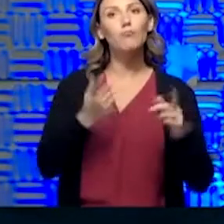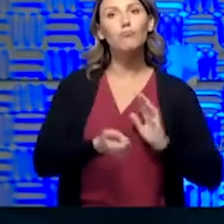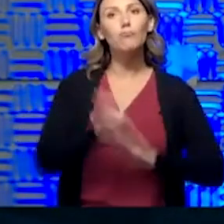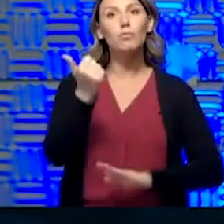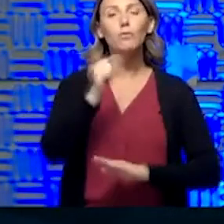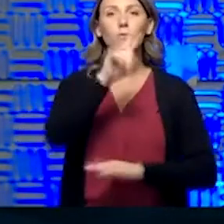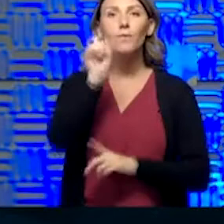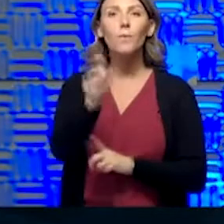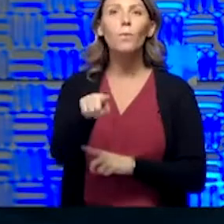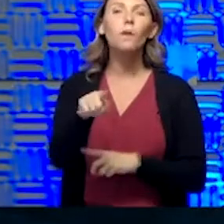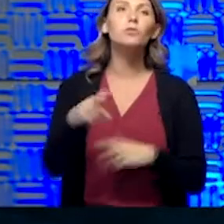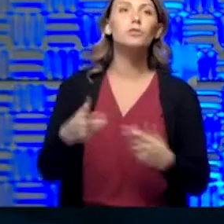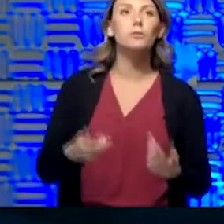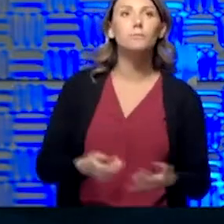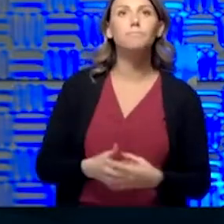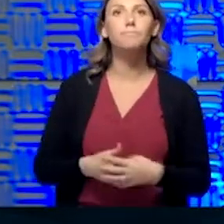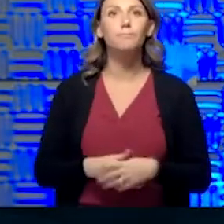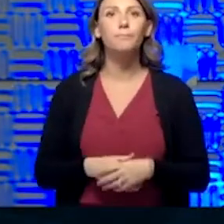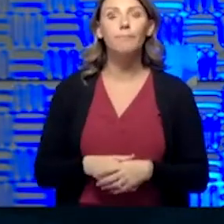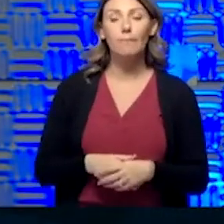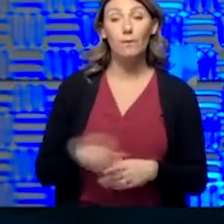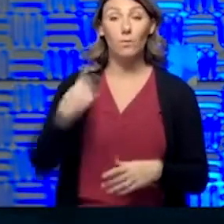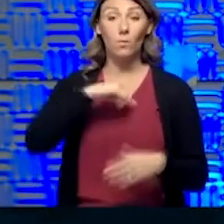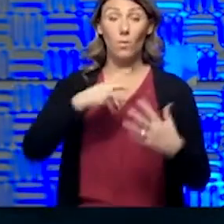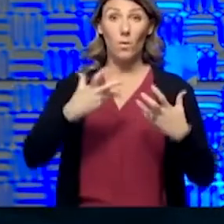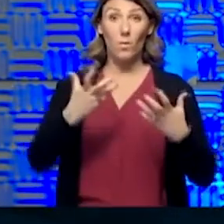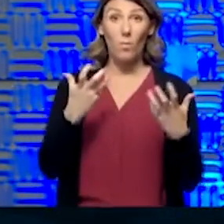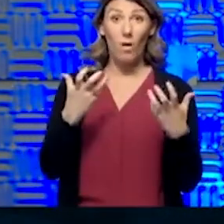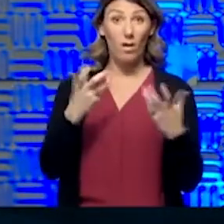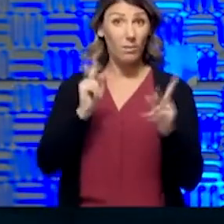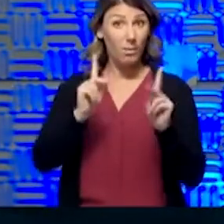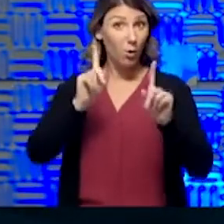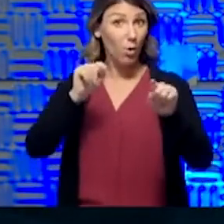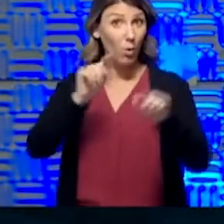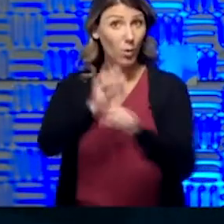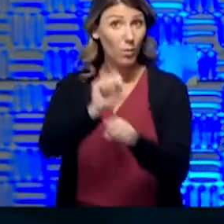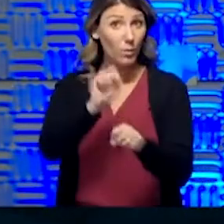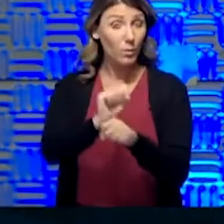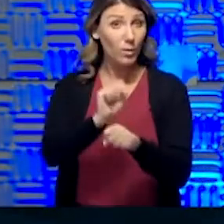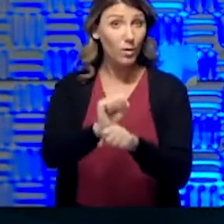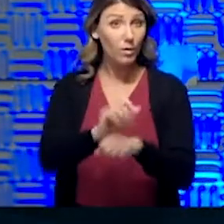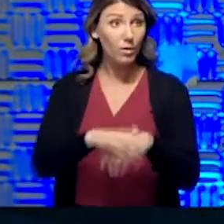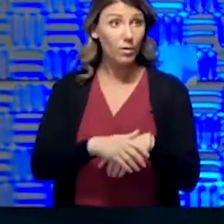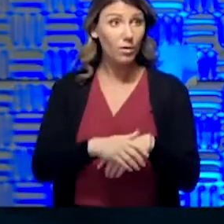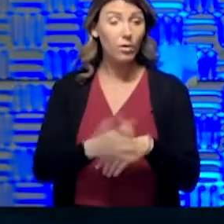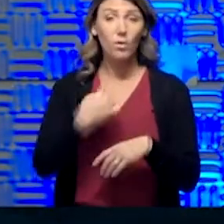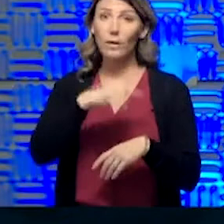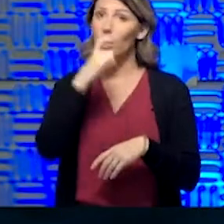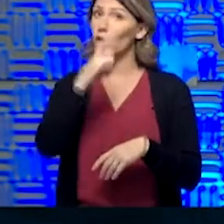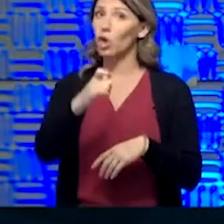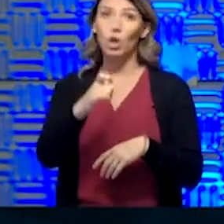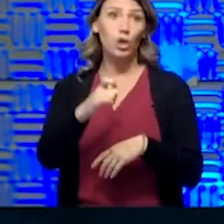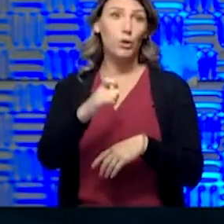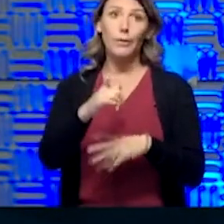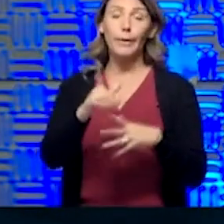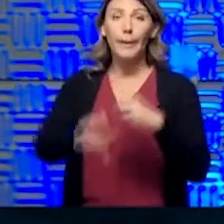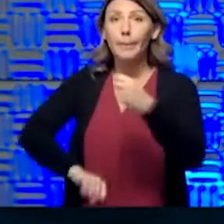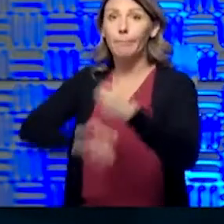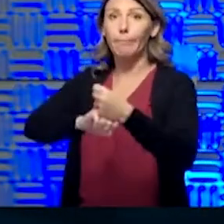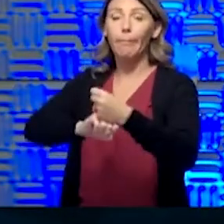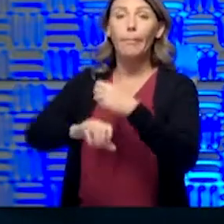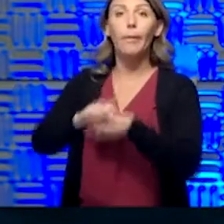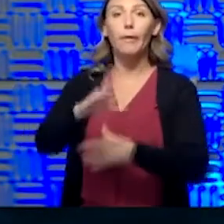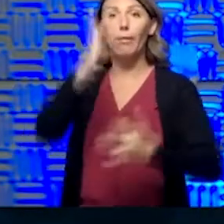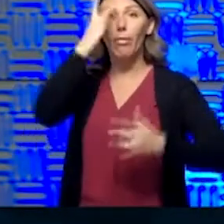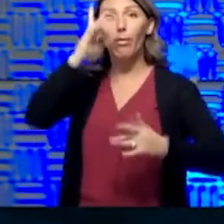do we want people to go to work? We are not endorsing and are not expecting that ill people